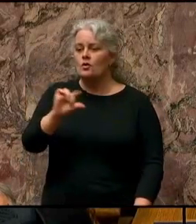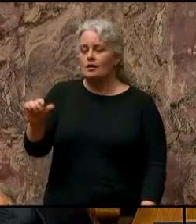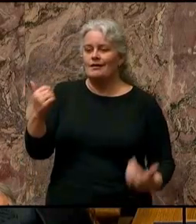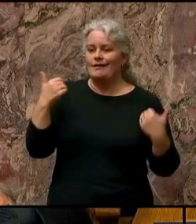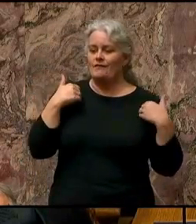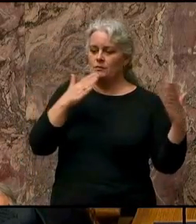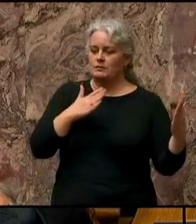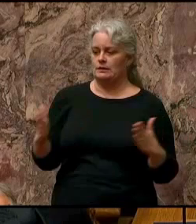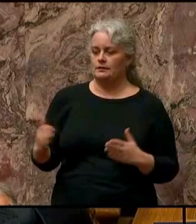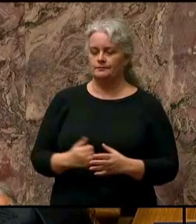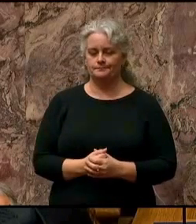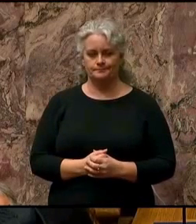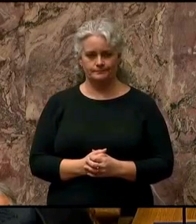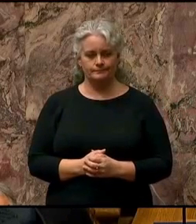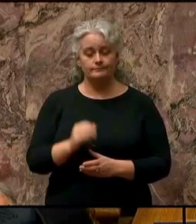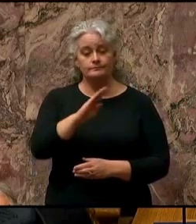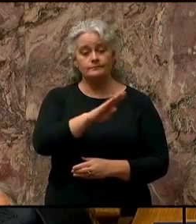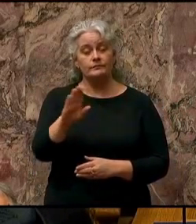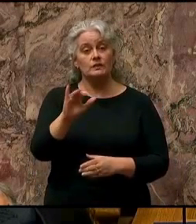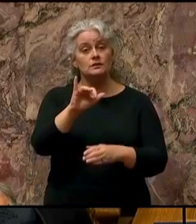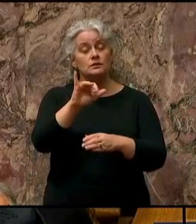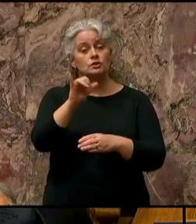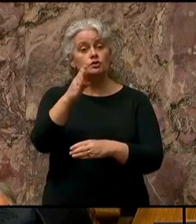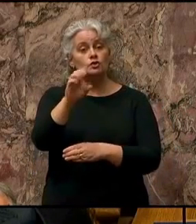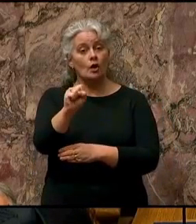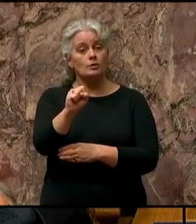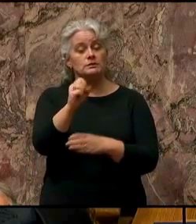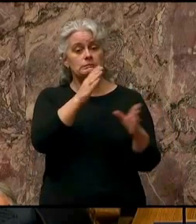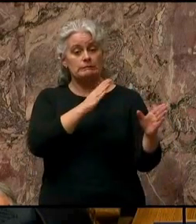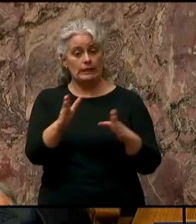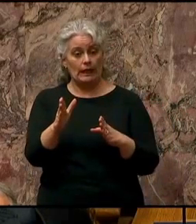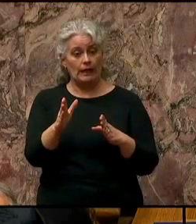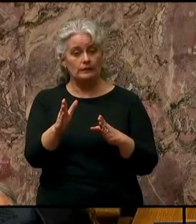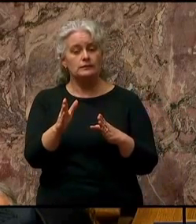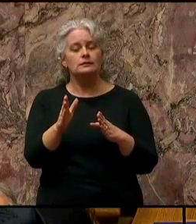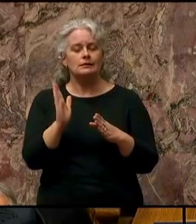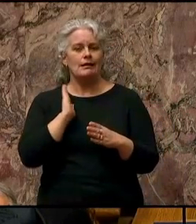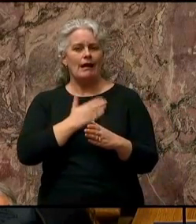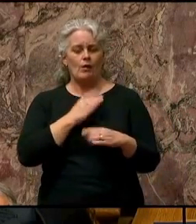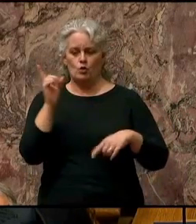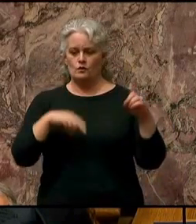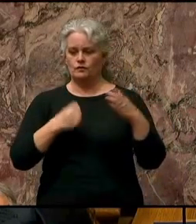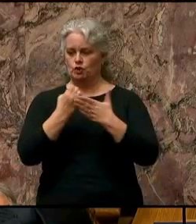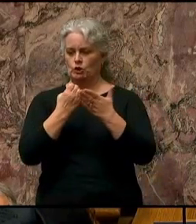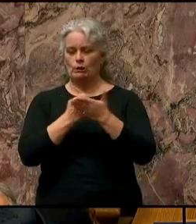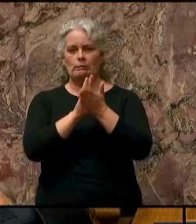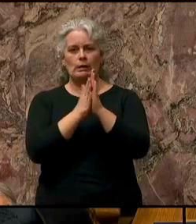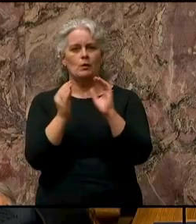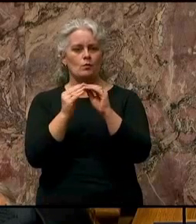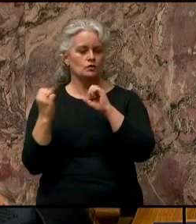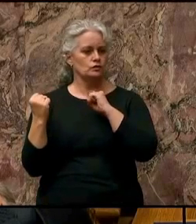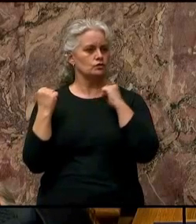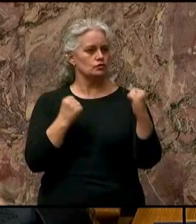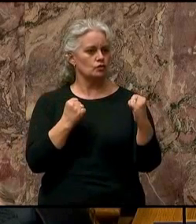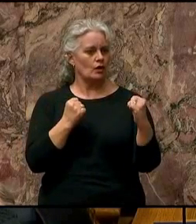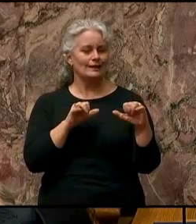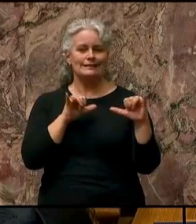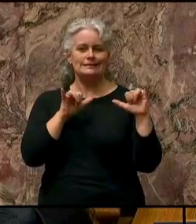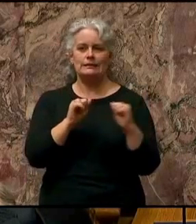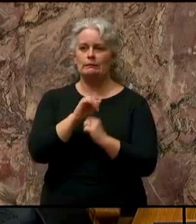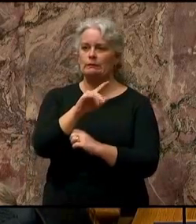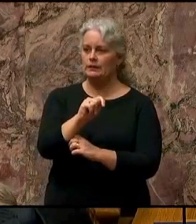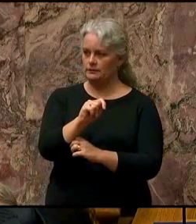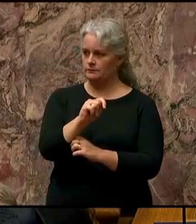have a plan. The BC Jobs Plan to strengthen our diverse economy and to stick to it with purposeful